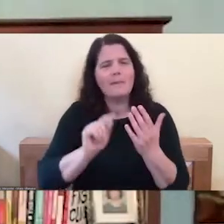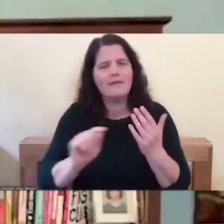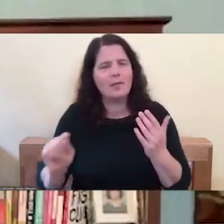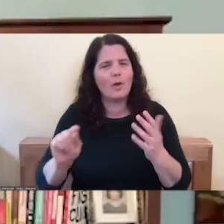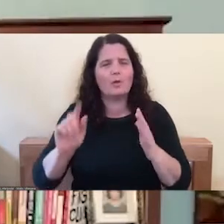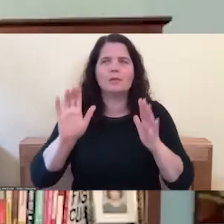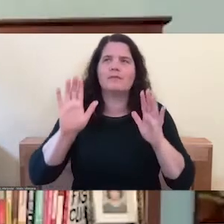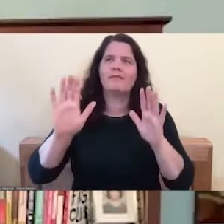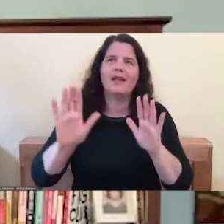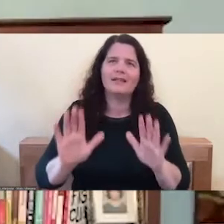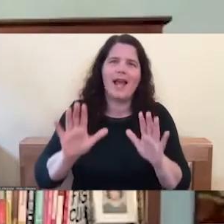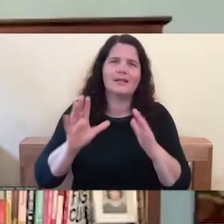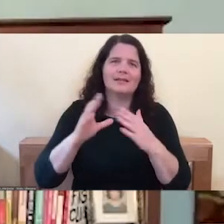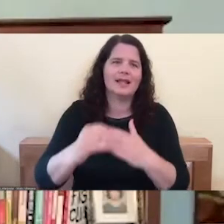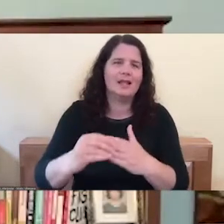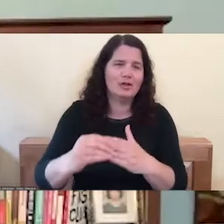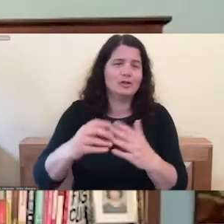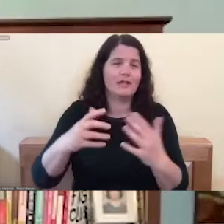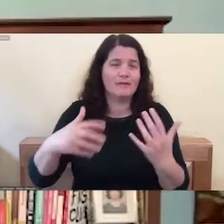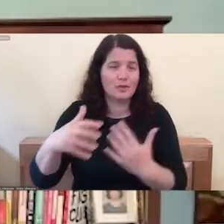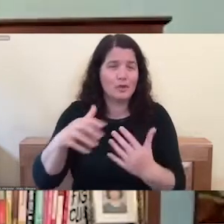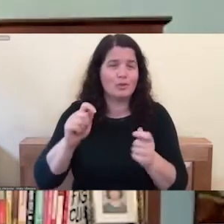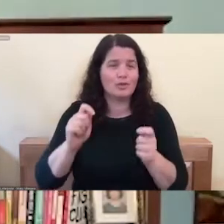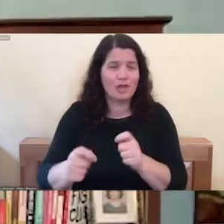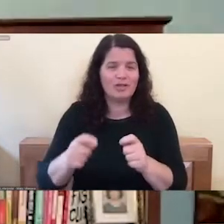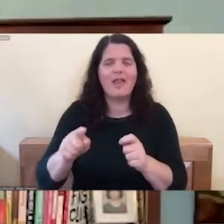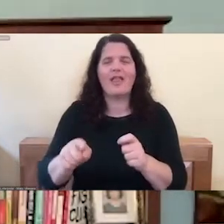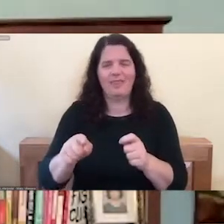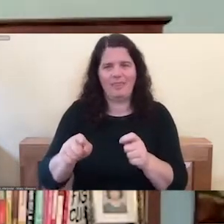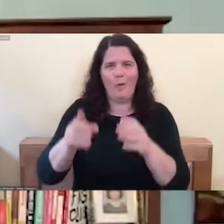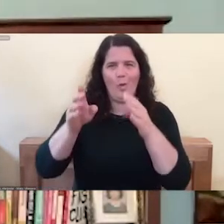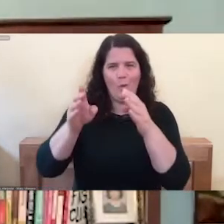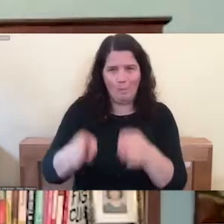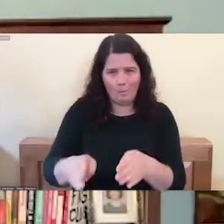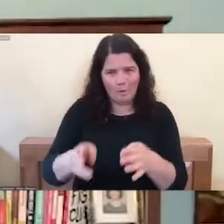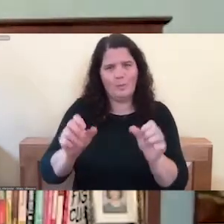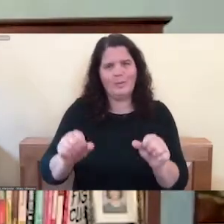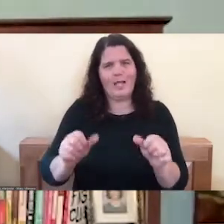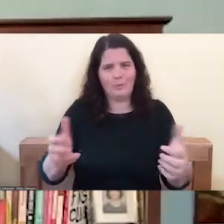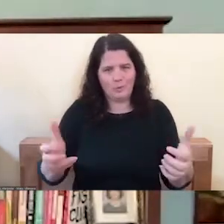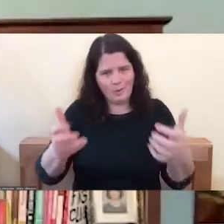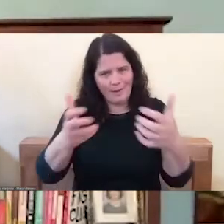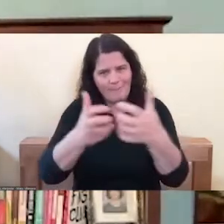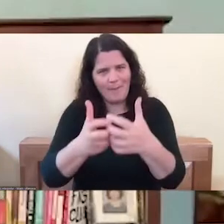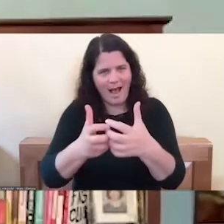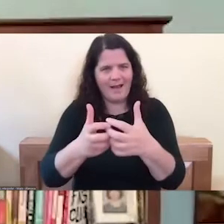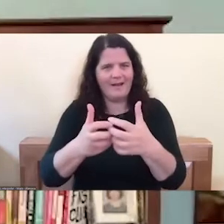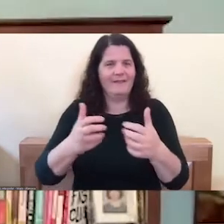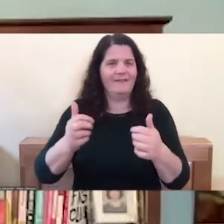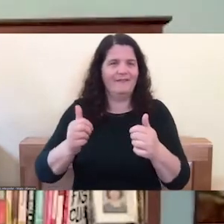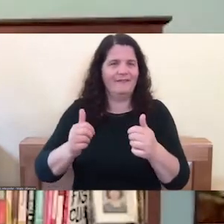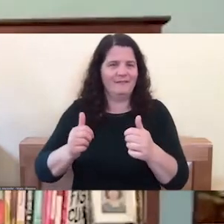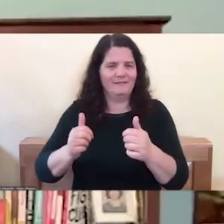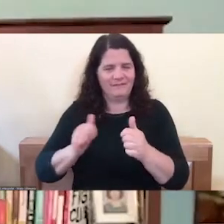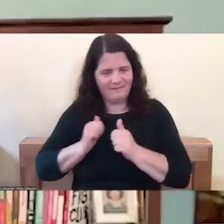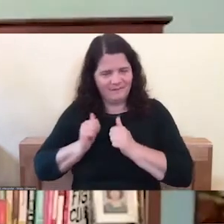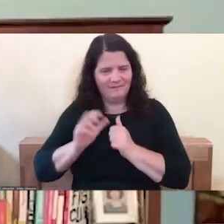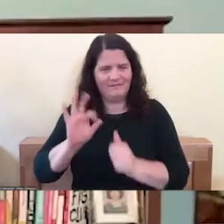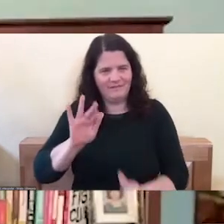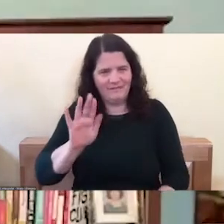was the combining of the fierceness and tenderness of the power with love, you know, it's a beautiful writings about this.